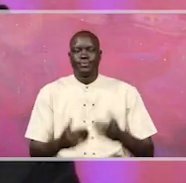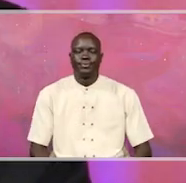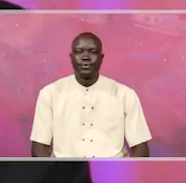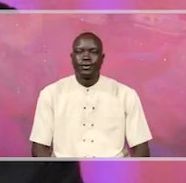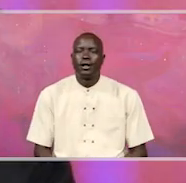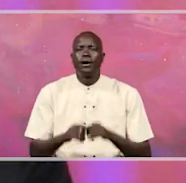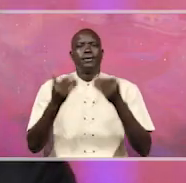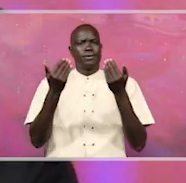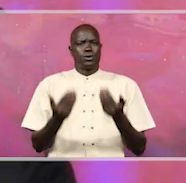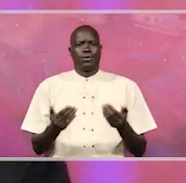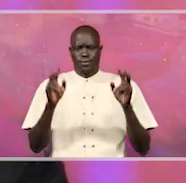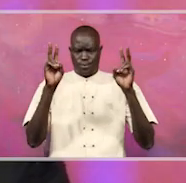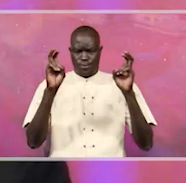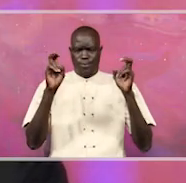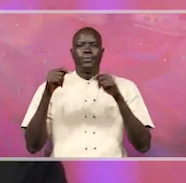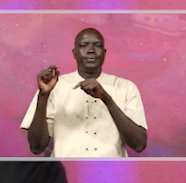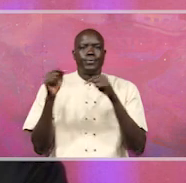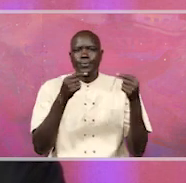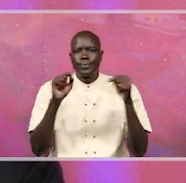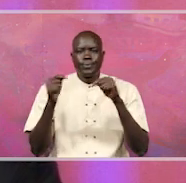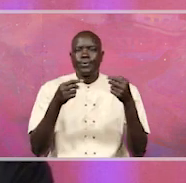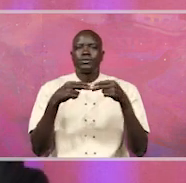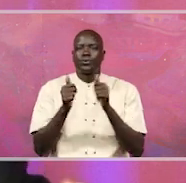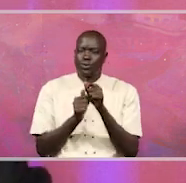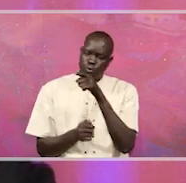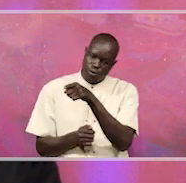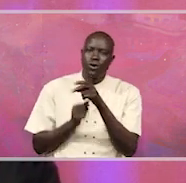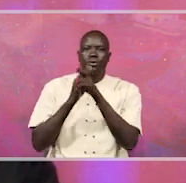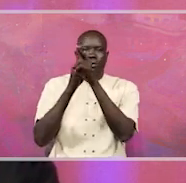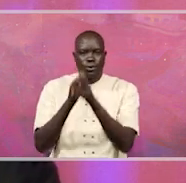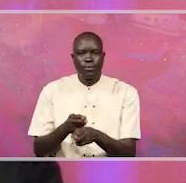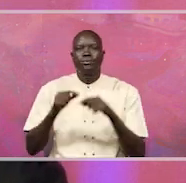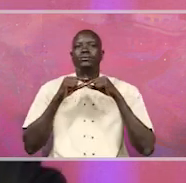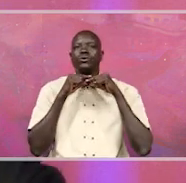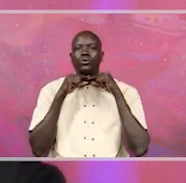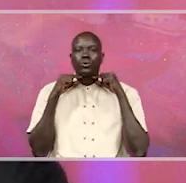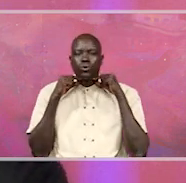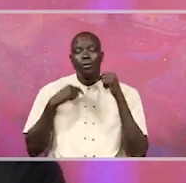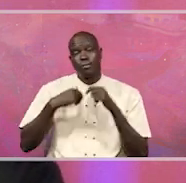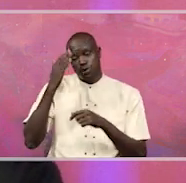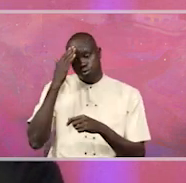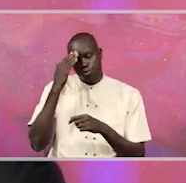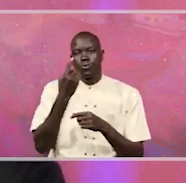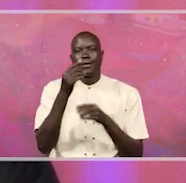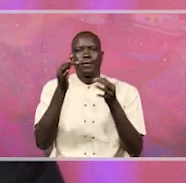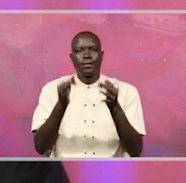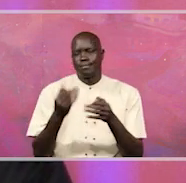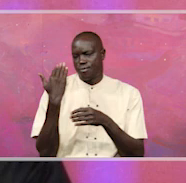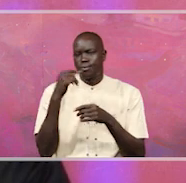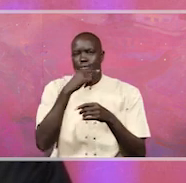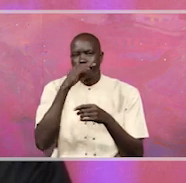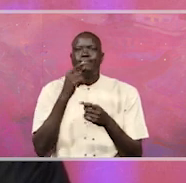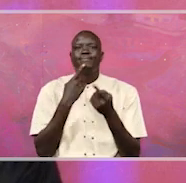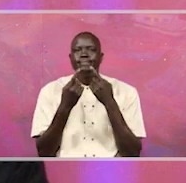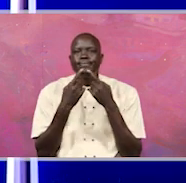To kick off today's discussion, I am going to start with you, Honorable Okodo. We know one of the things that came out of the State of the